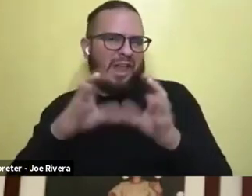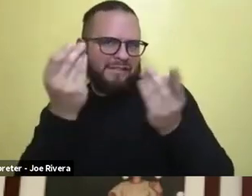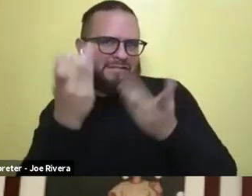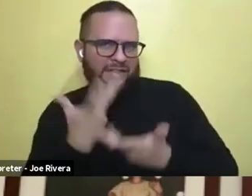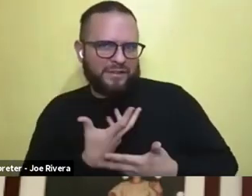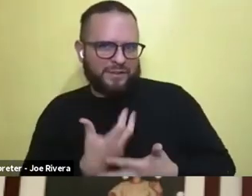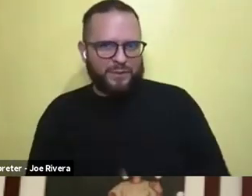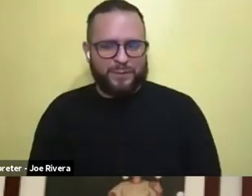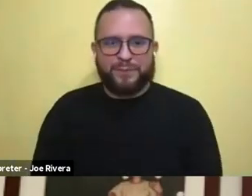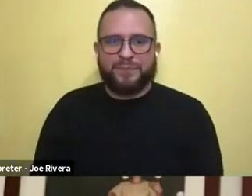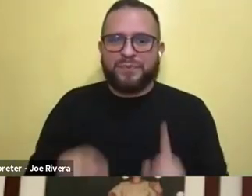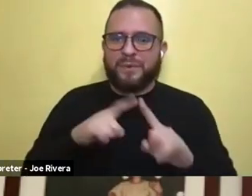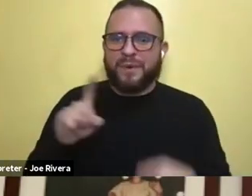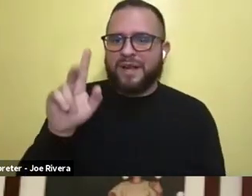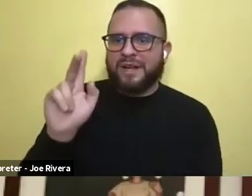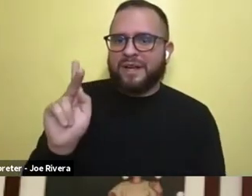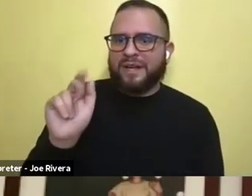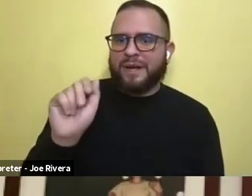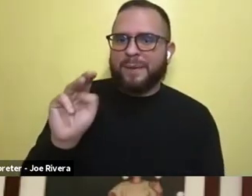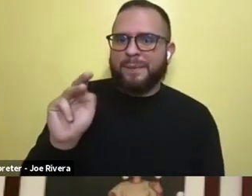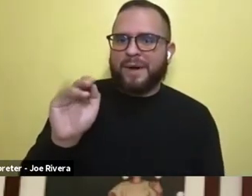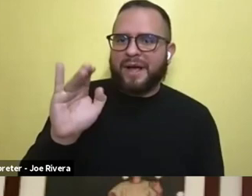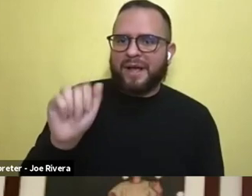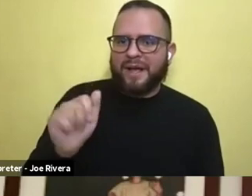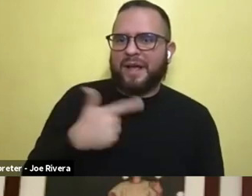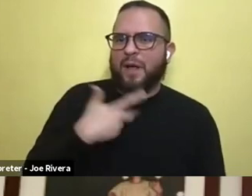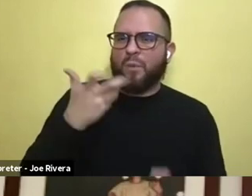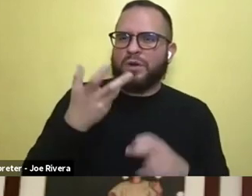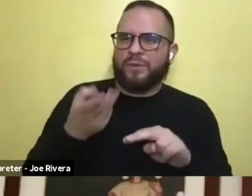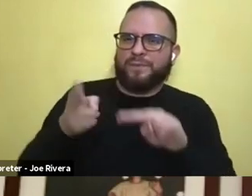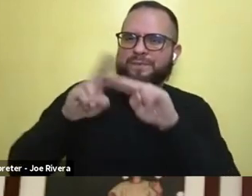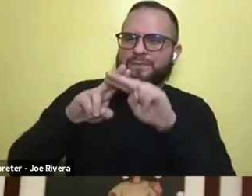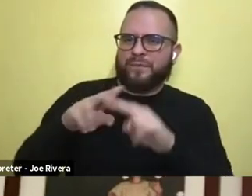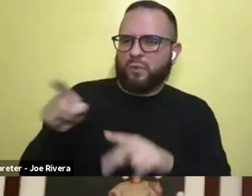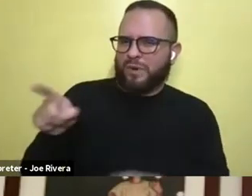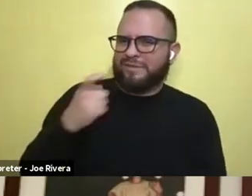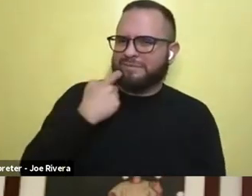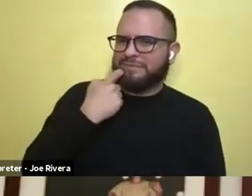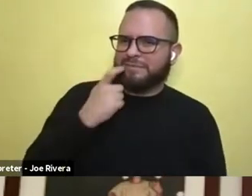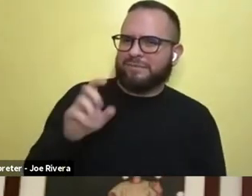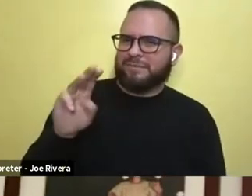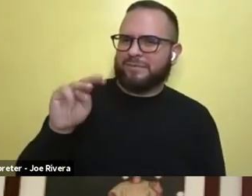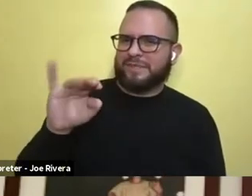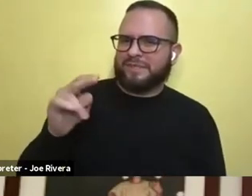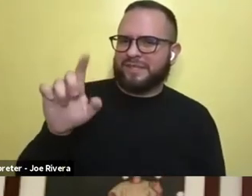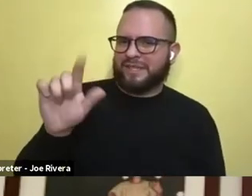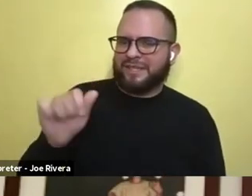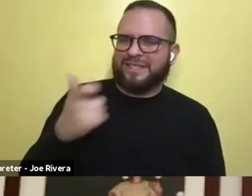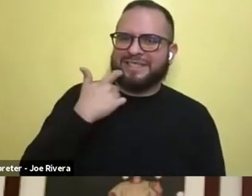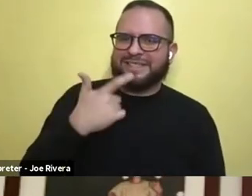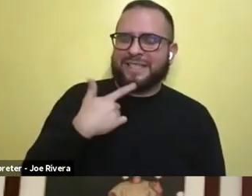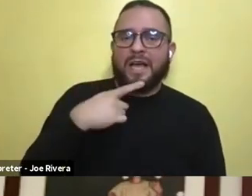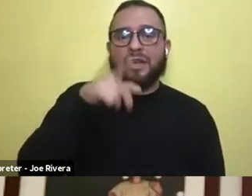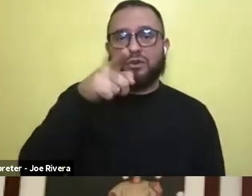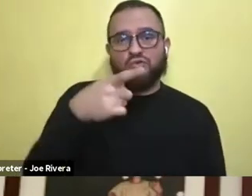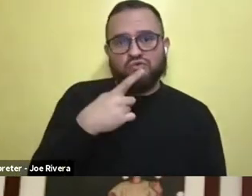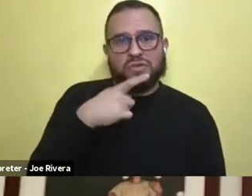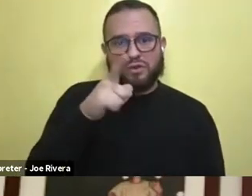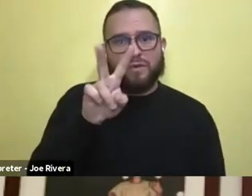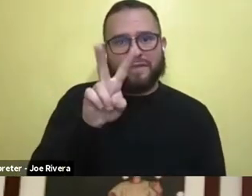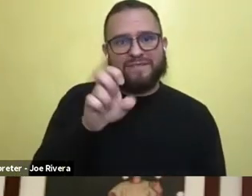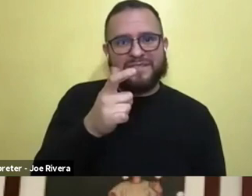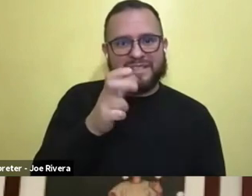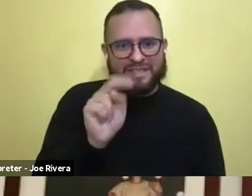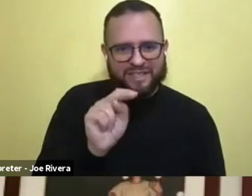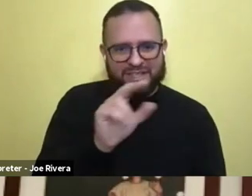Kamai, I want to build on what, um, Michaela was saying, because you clearly said you're a vegan and we know